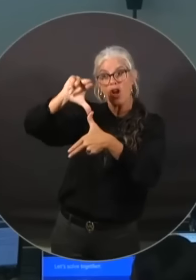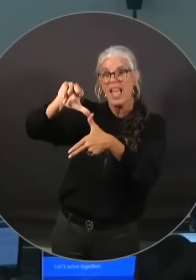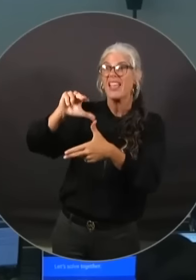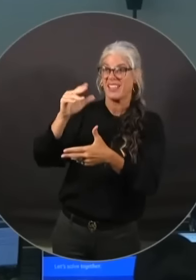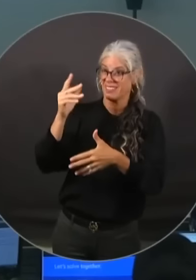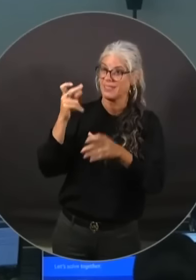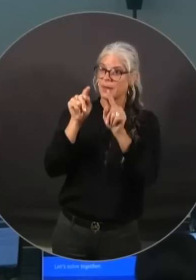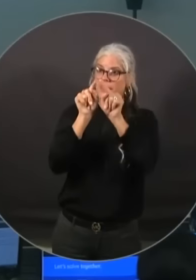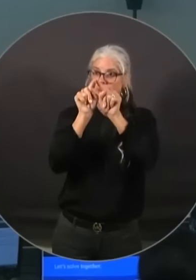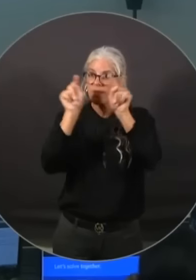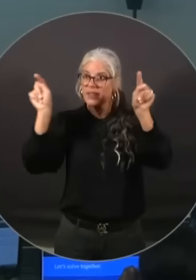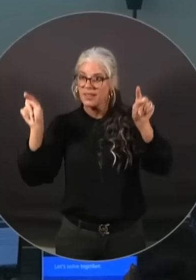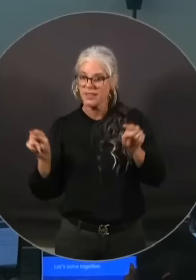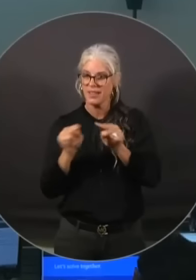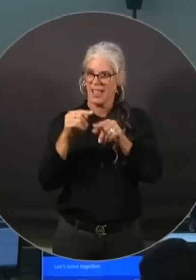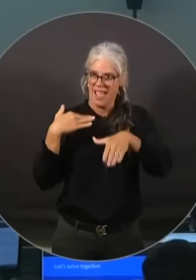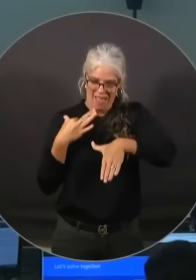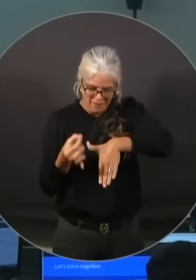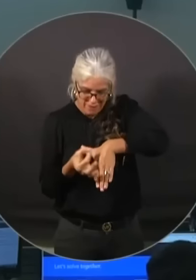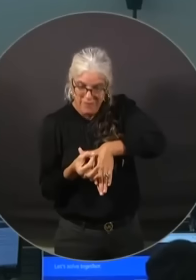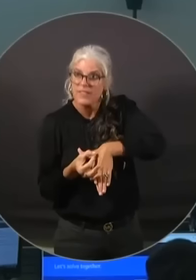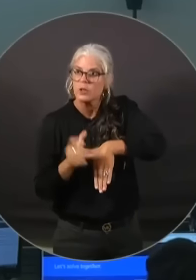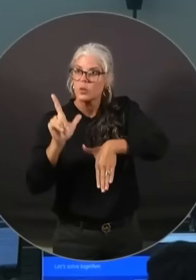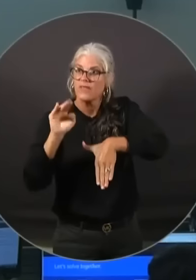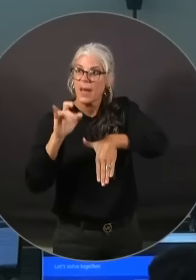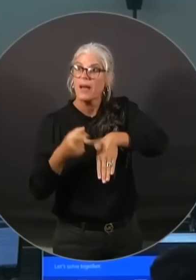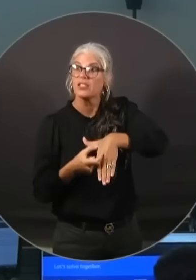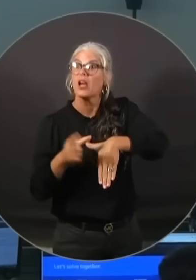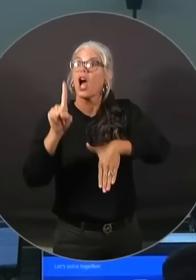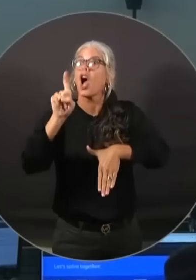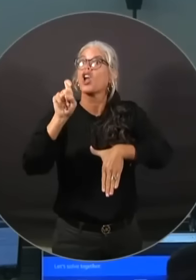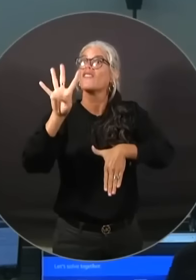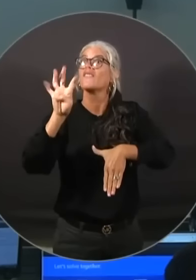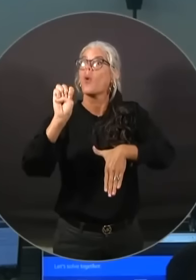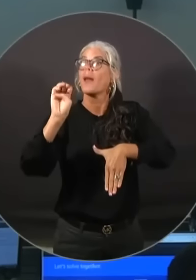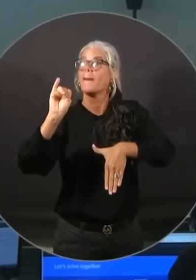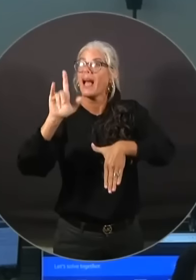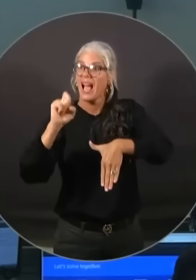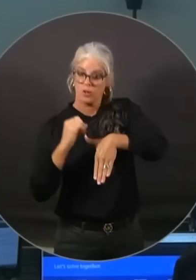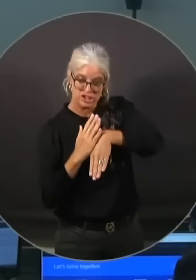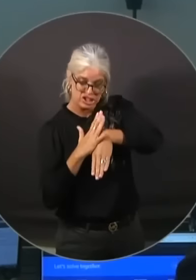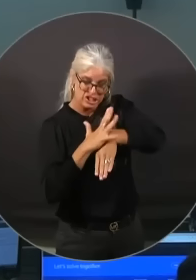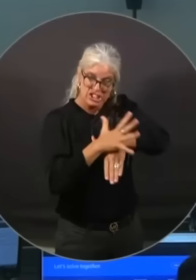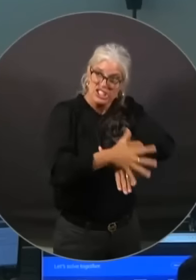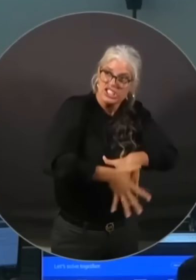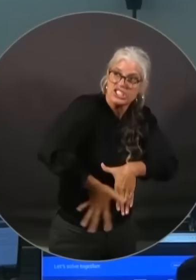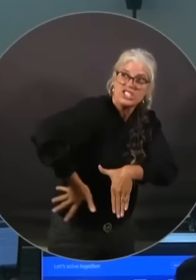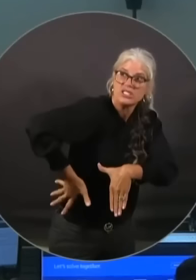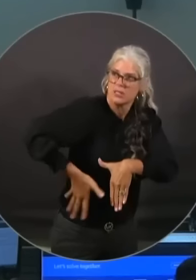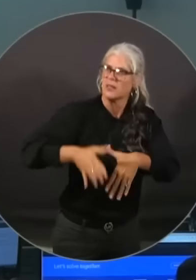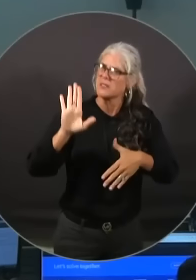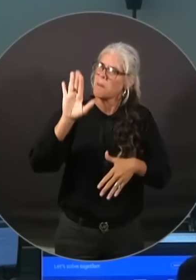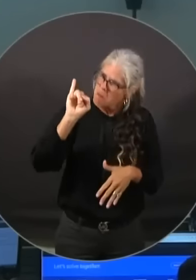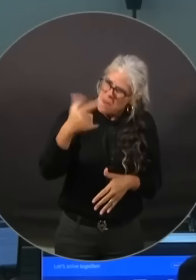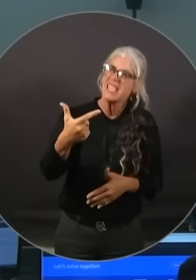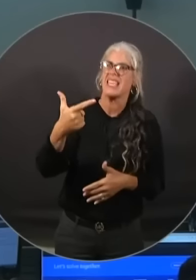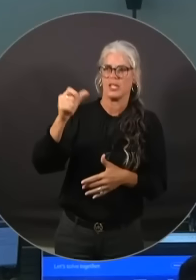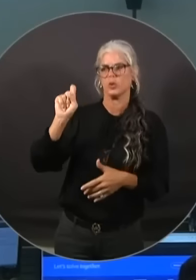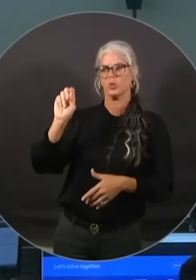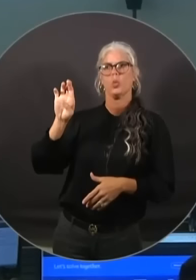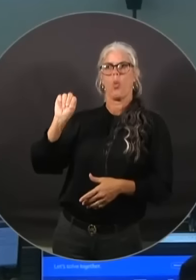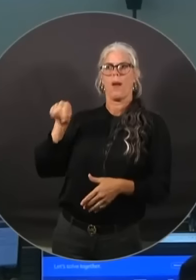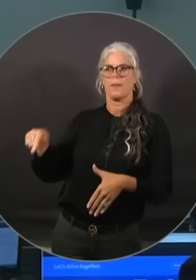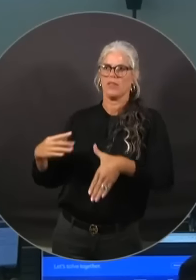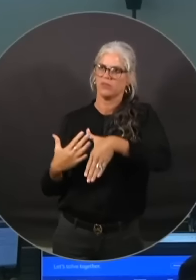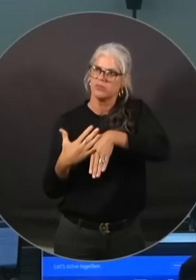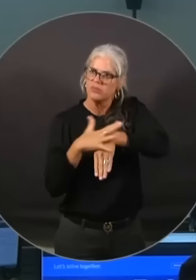tropical storm force winds extending 140 miles from the center, covering much of the state from the I-4 corridor all